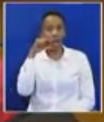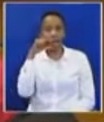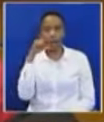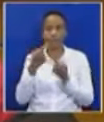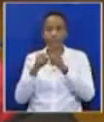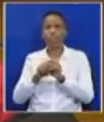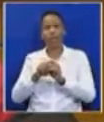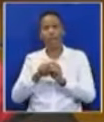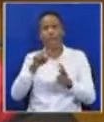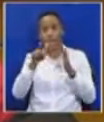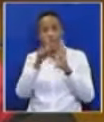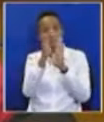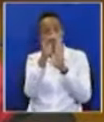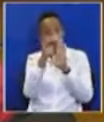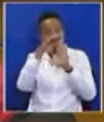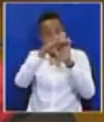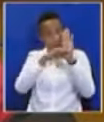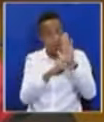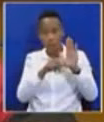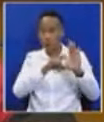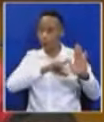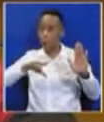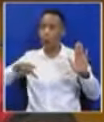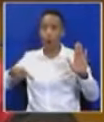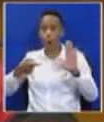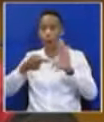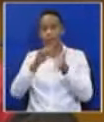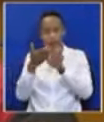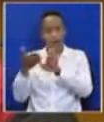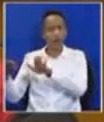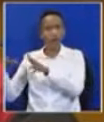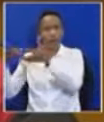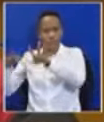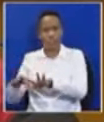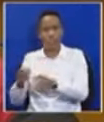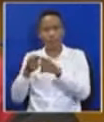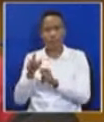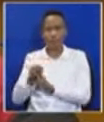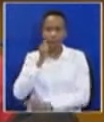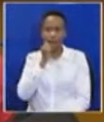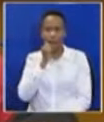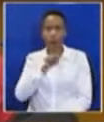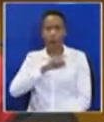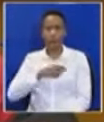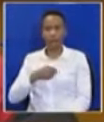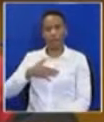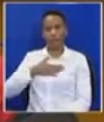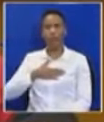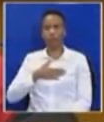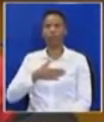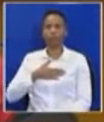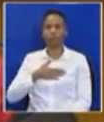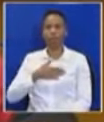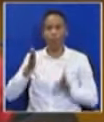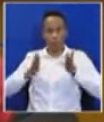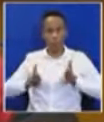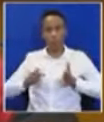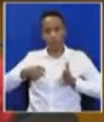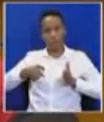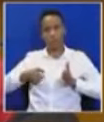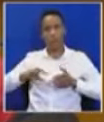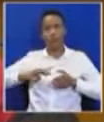lost their lives at the hands of men who feel entitled to women's bodies. Some include Ntombizo